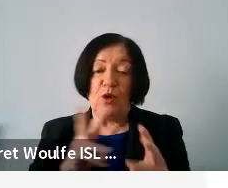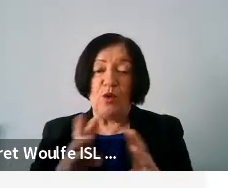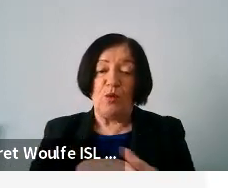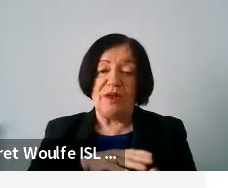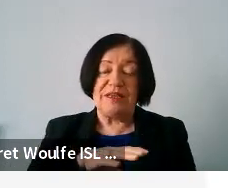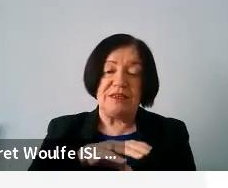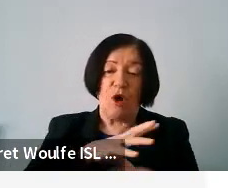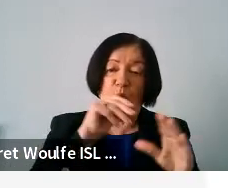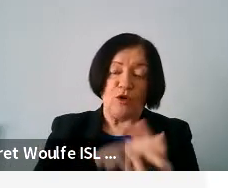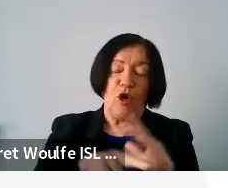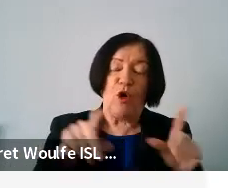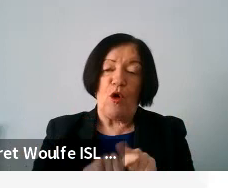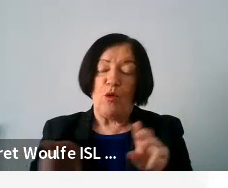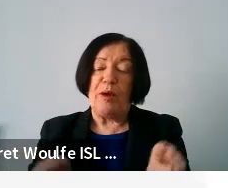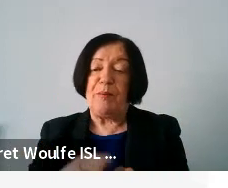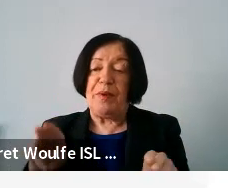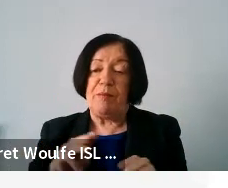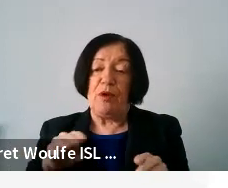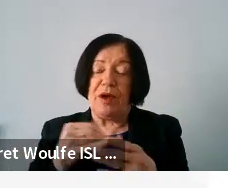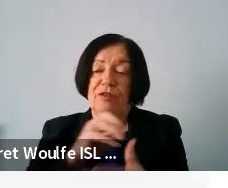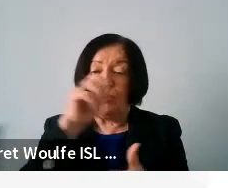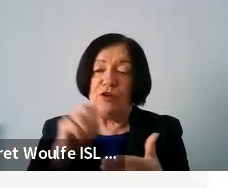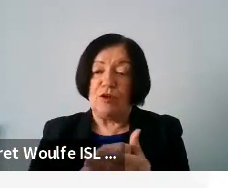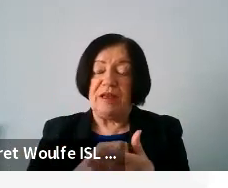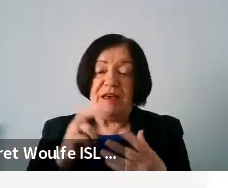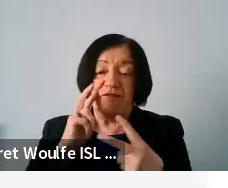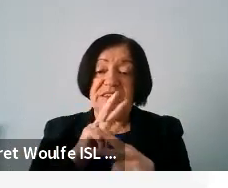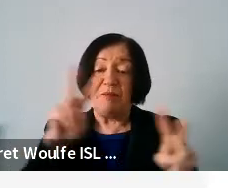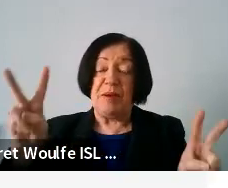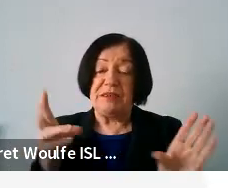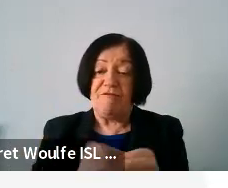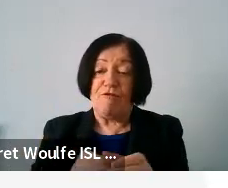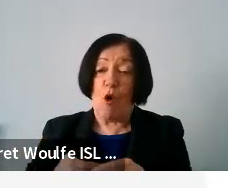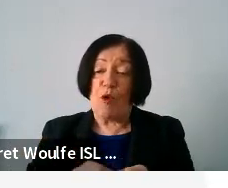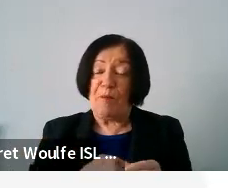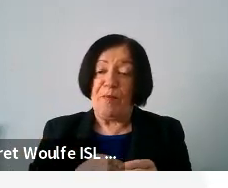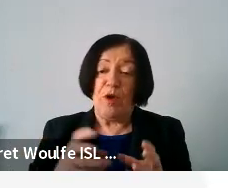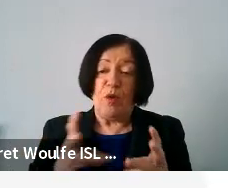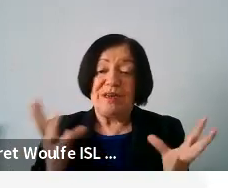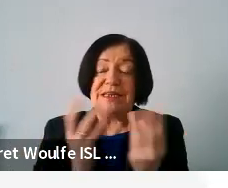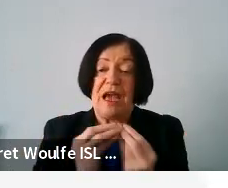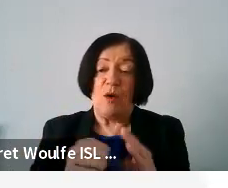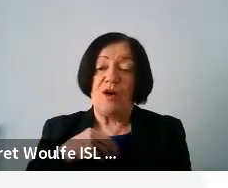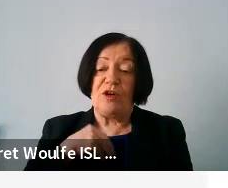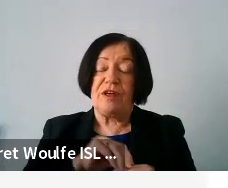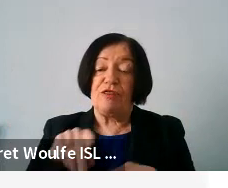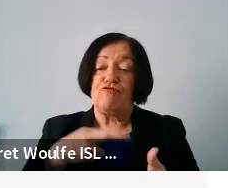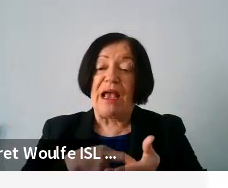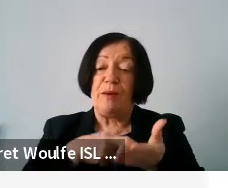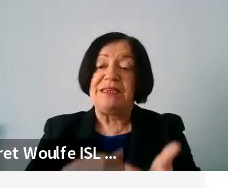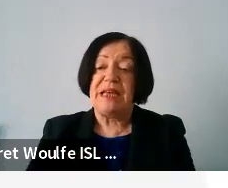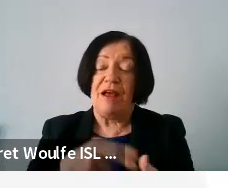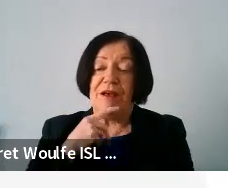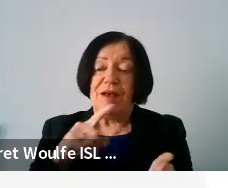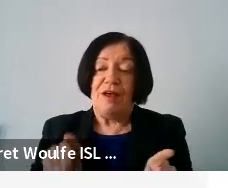seniors or also with people. We have the European Disability Forum as well, working together with us on the recommendations, but